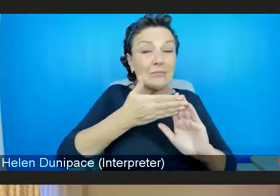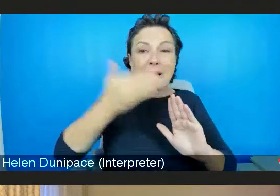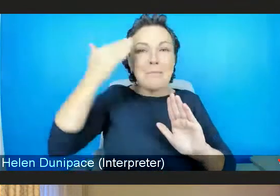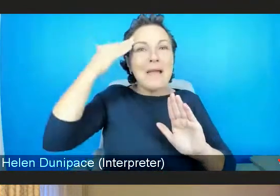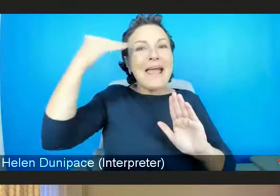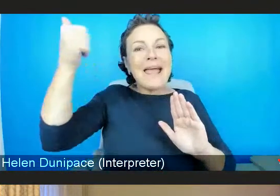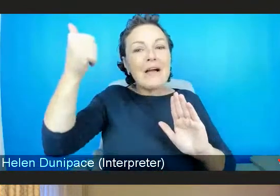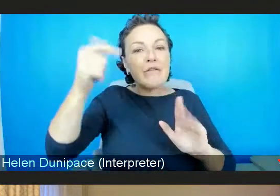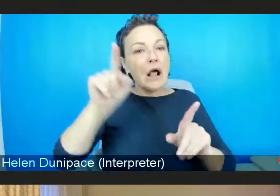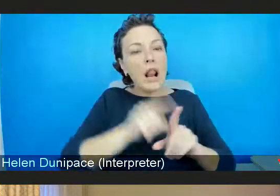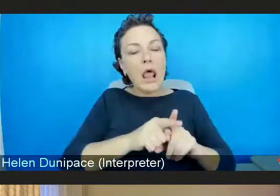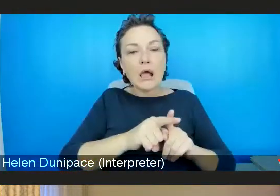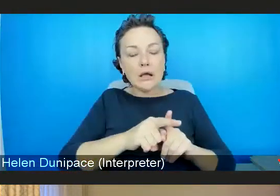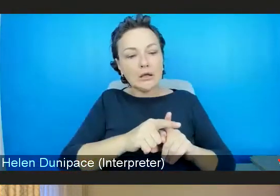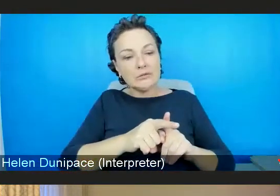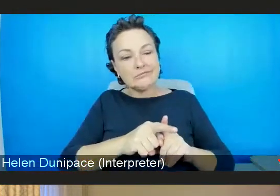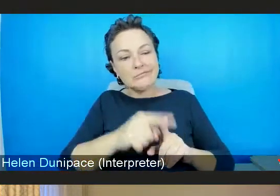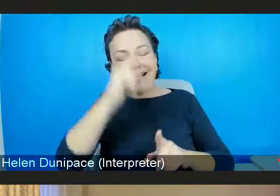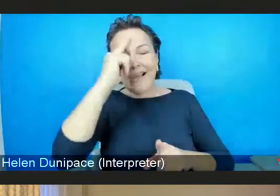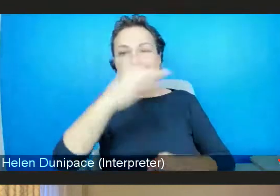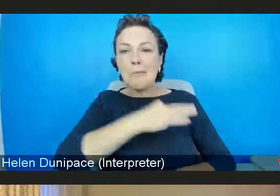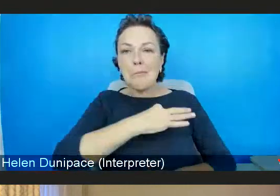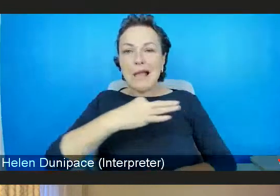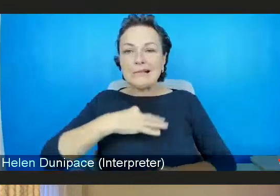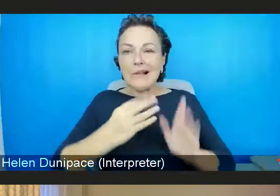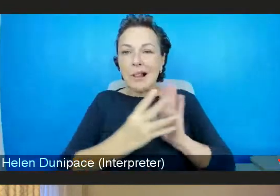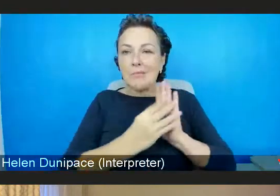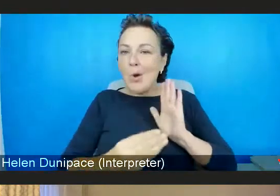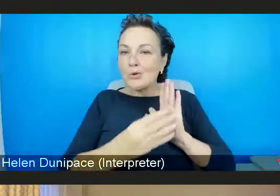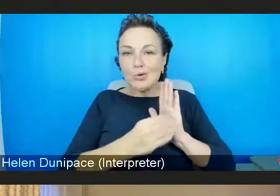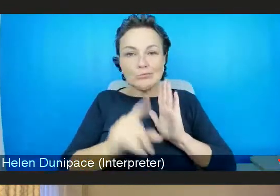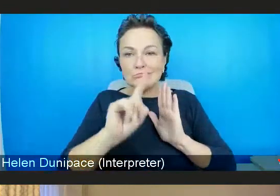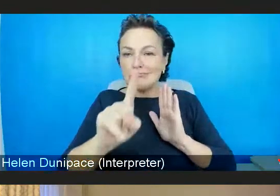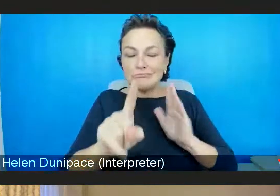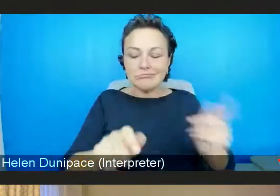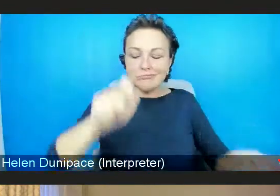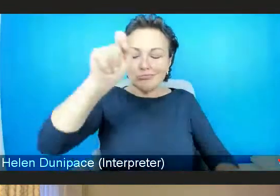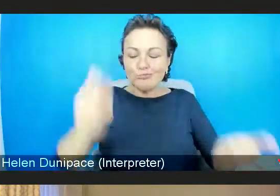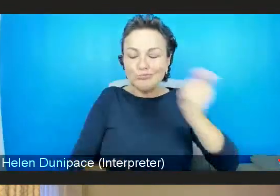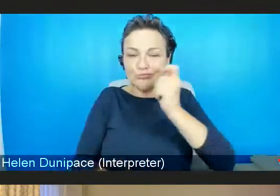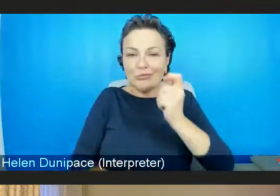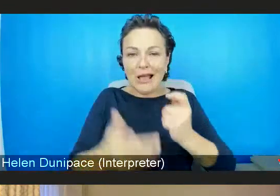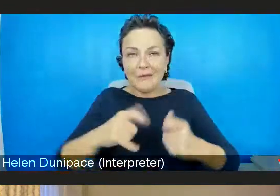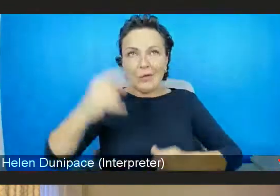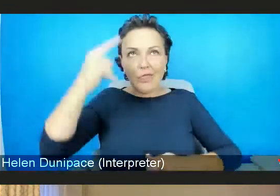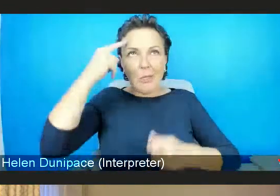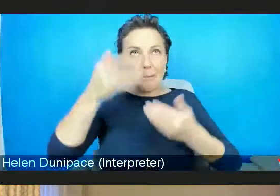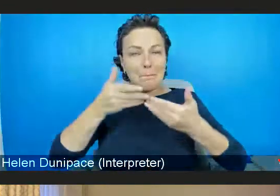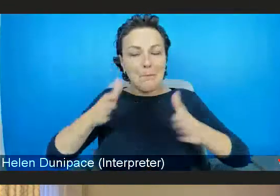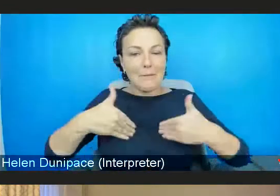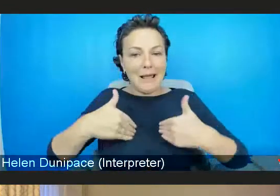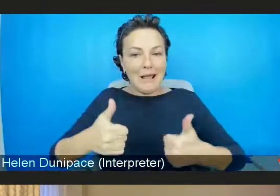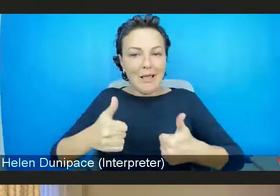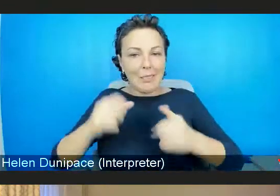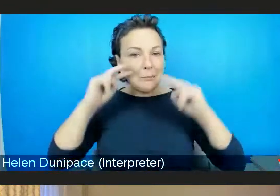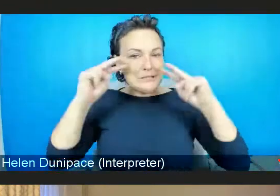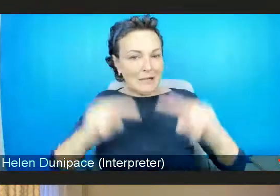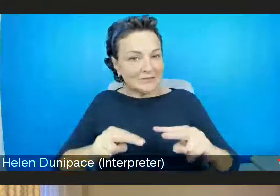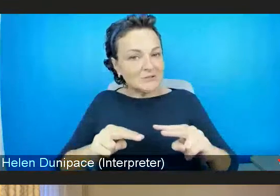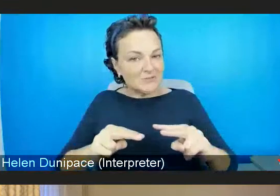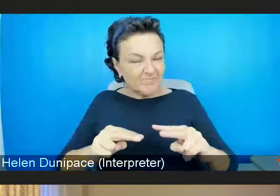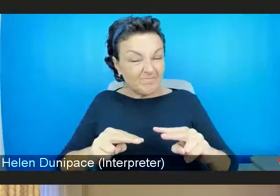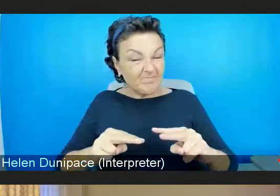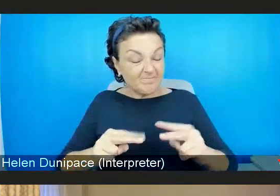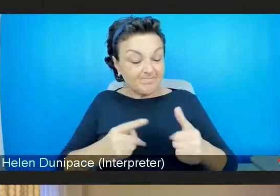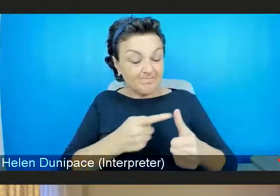a medical lens and shift to seeing it through a public health lens. And so the first point is we need a